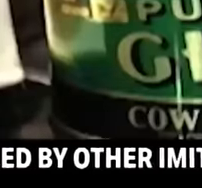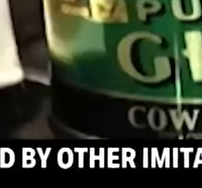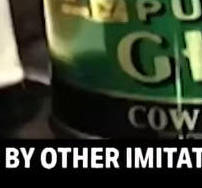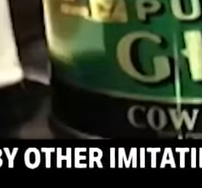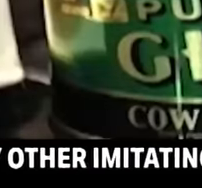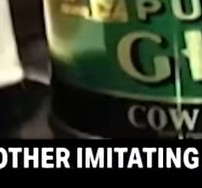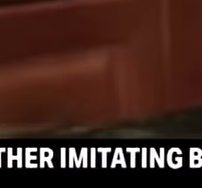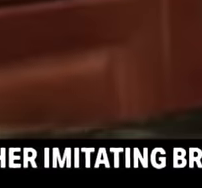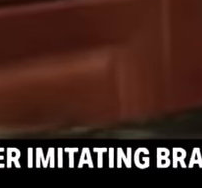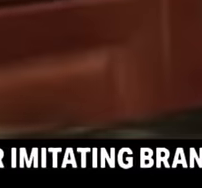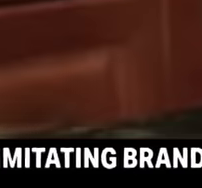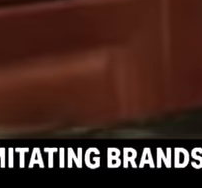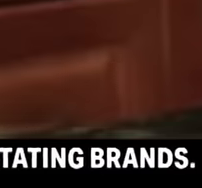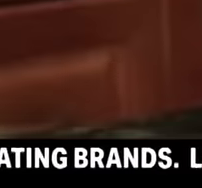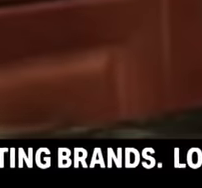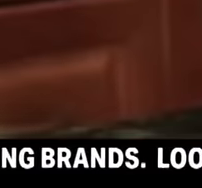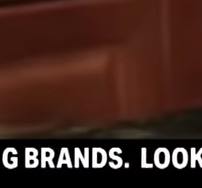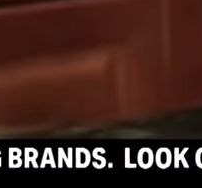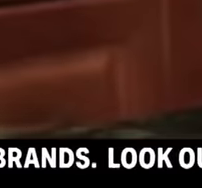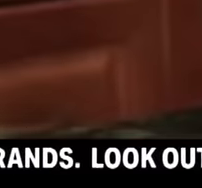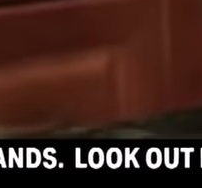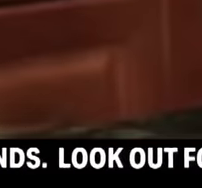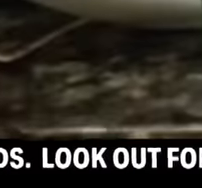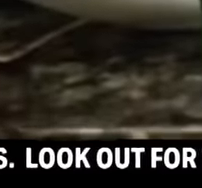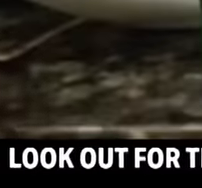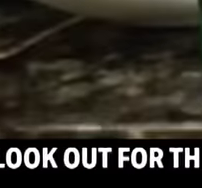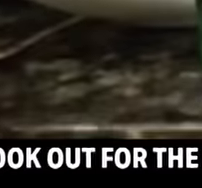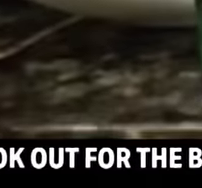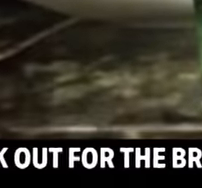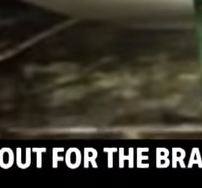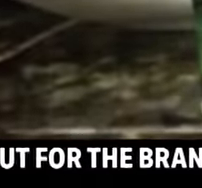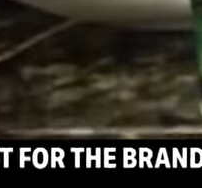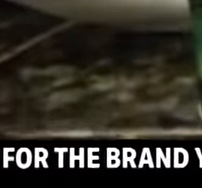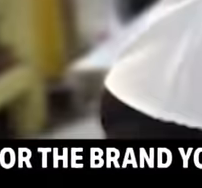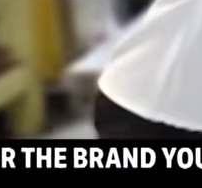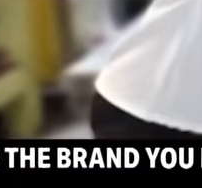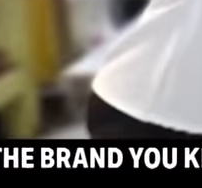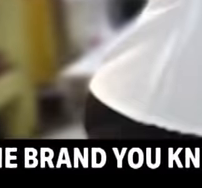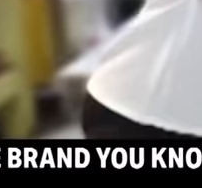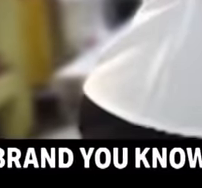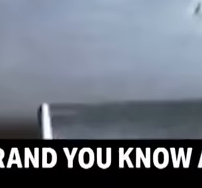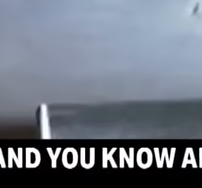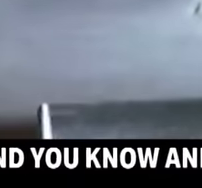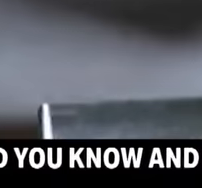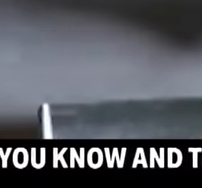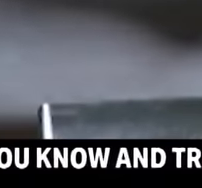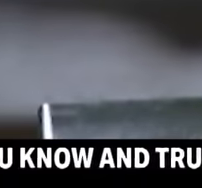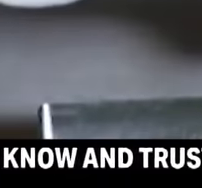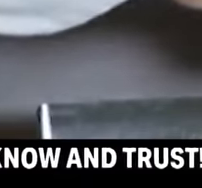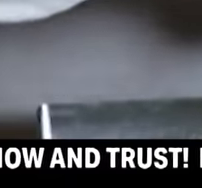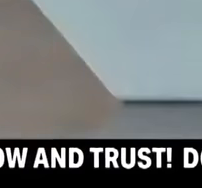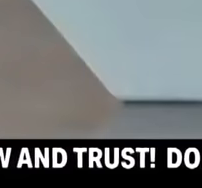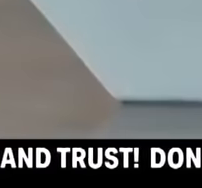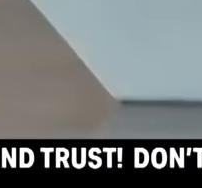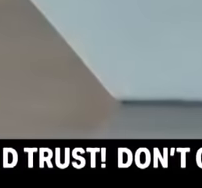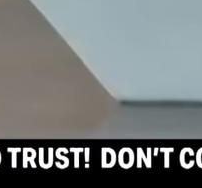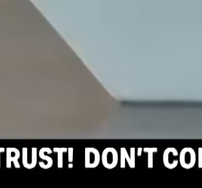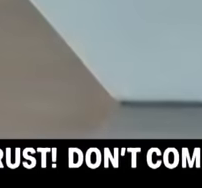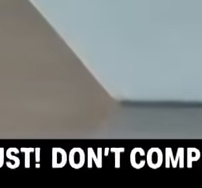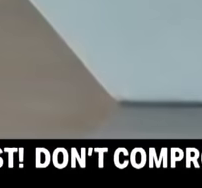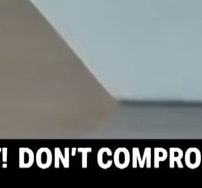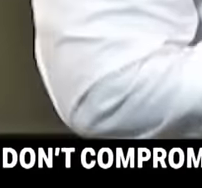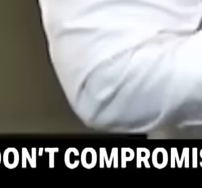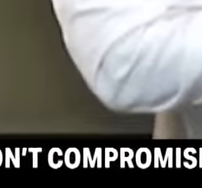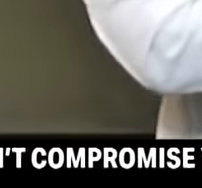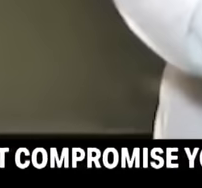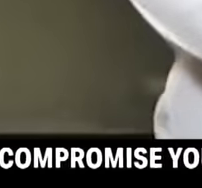Trust it to enhance your creations with its richness and versatility. To create a cooking masterpiece. The secret